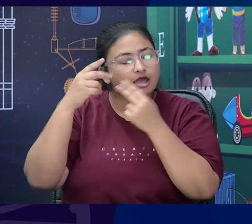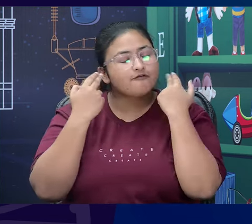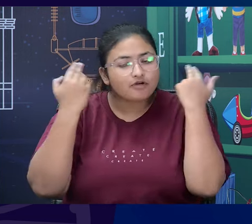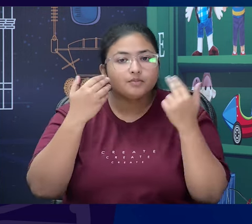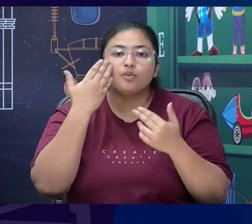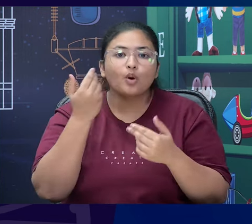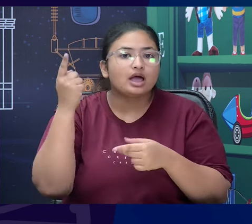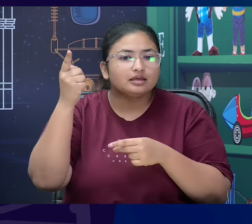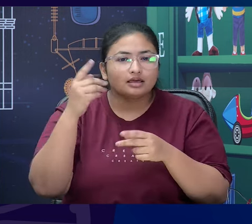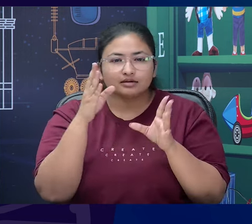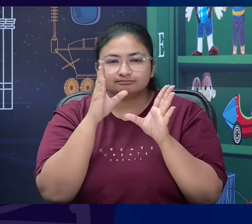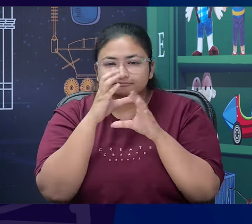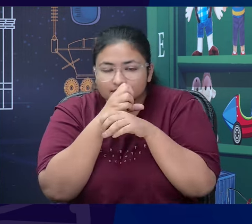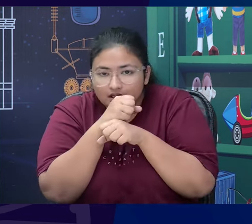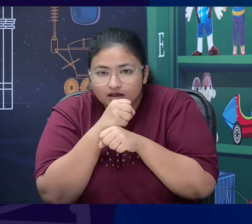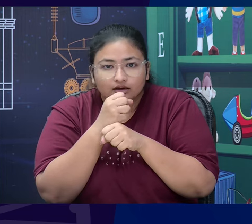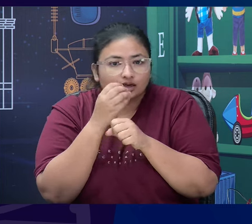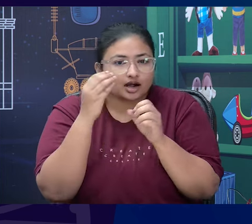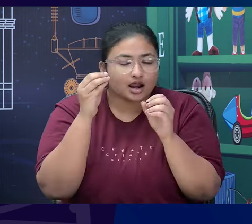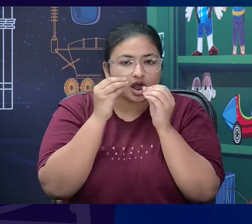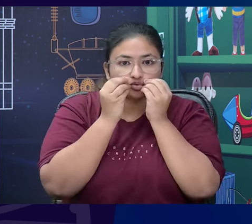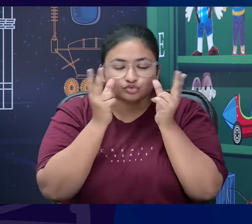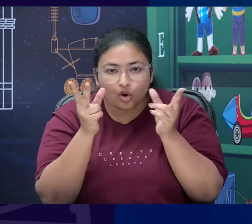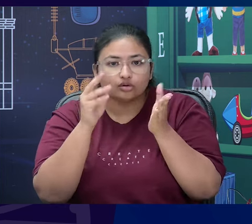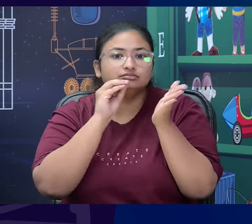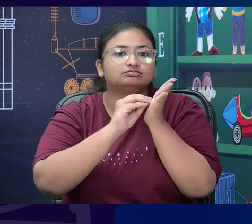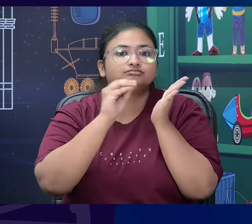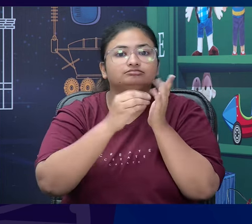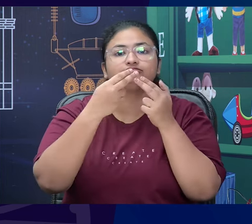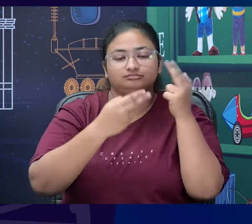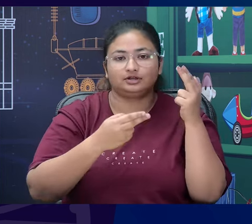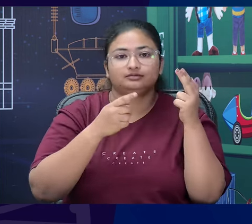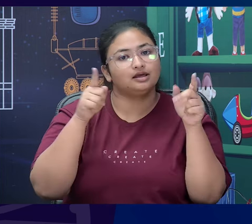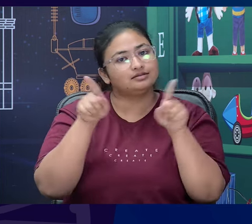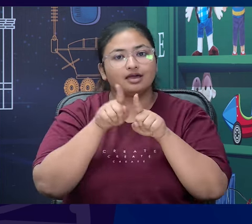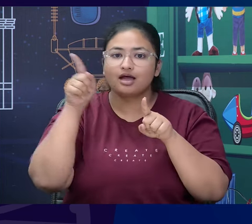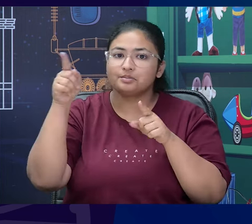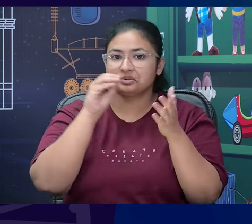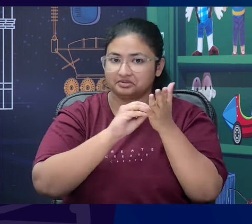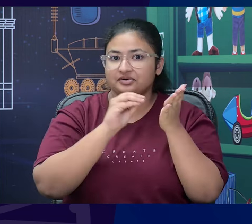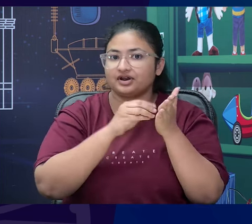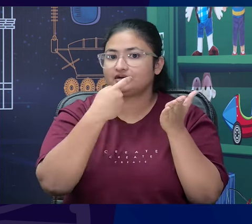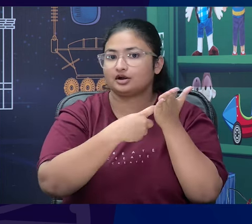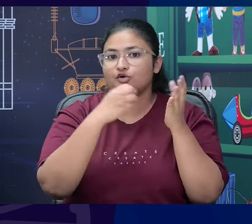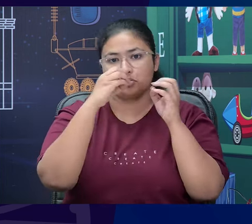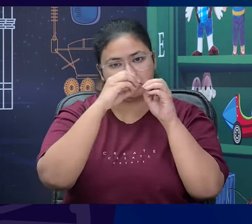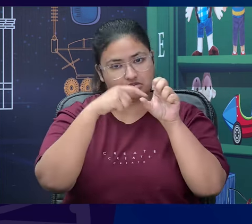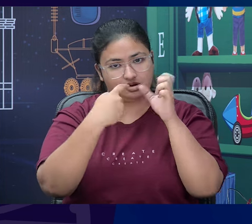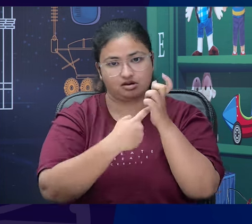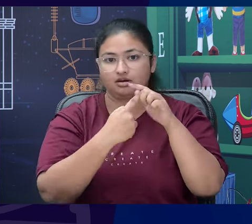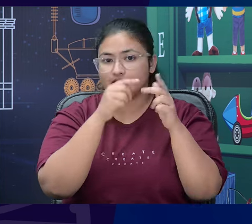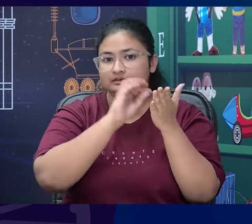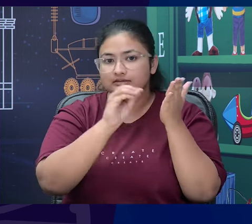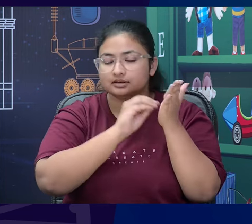suspense stories. And The Midnight Visitor is a typical story written by Robert Aadar that